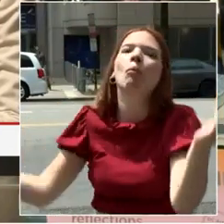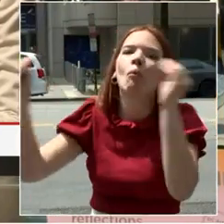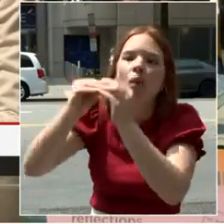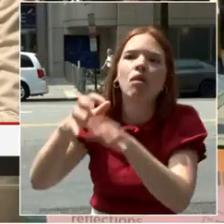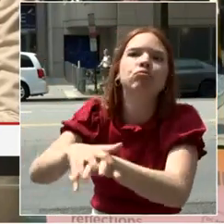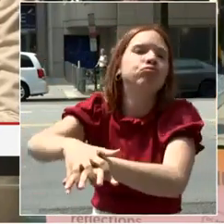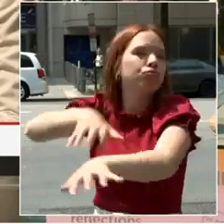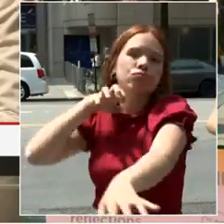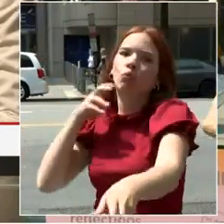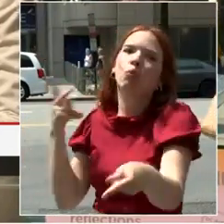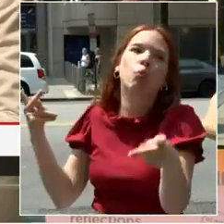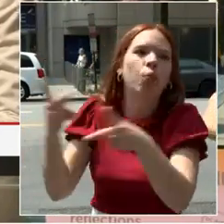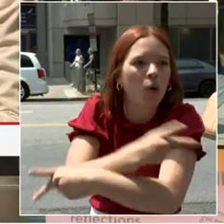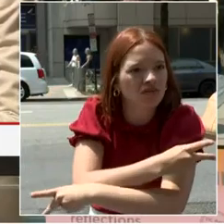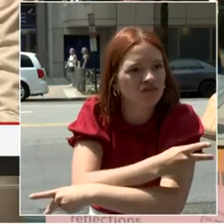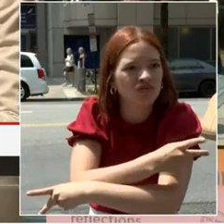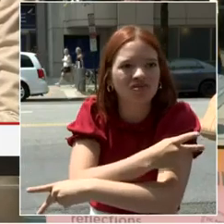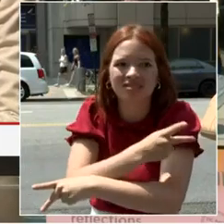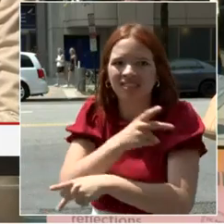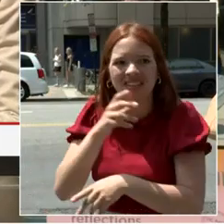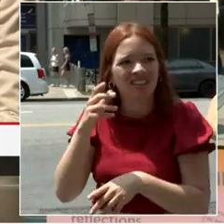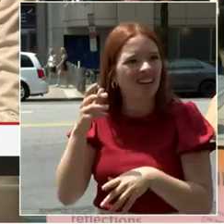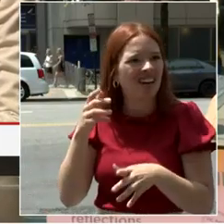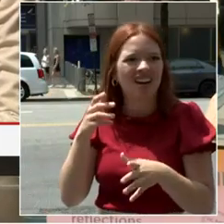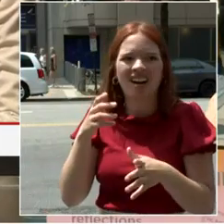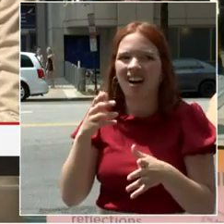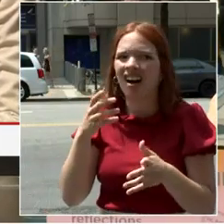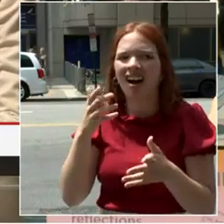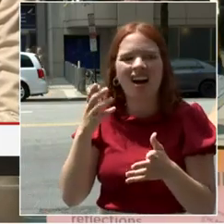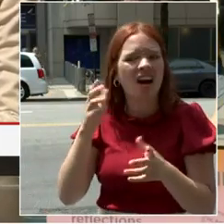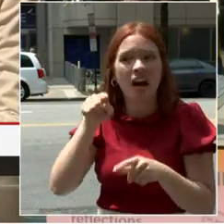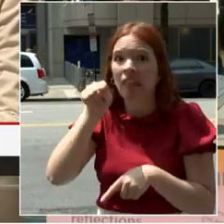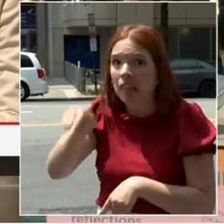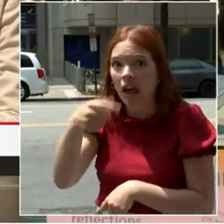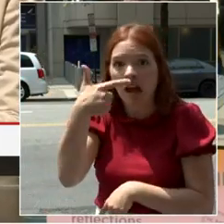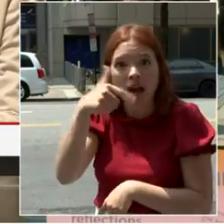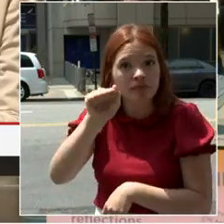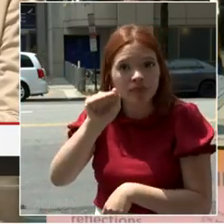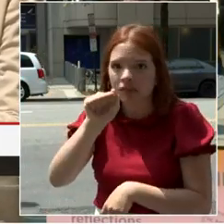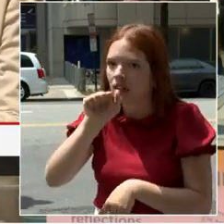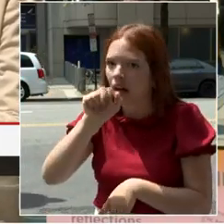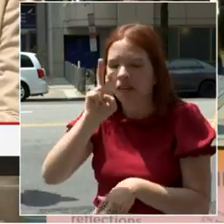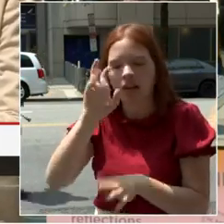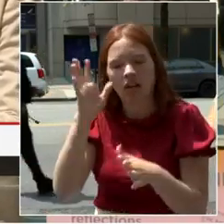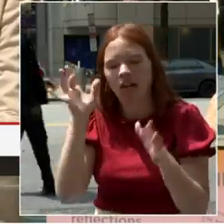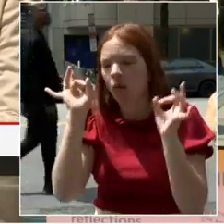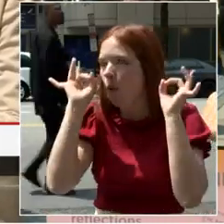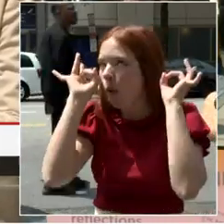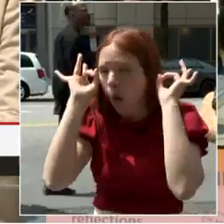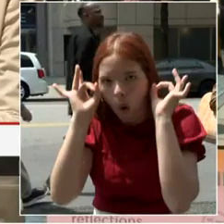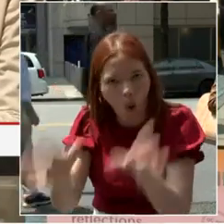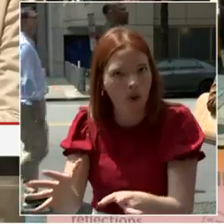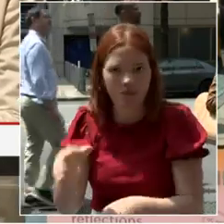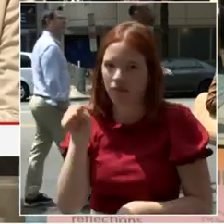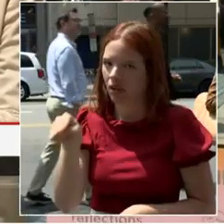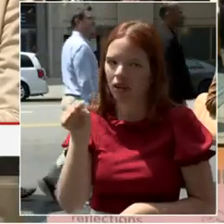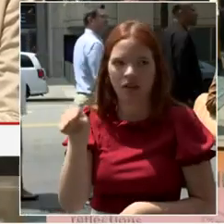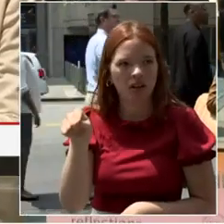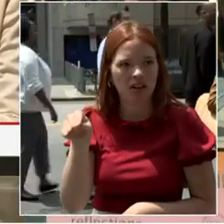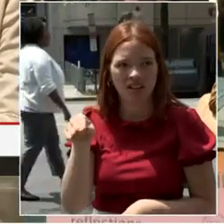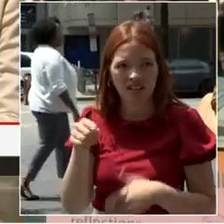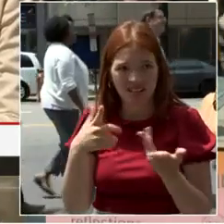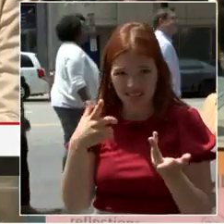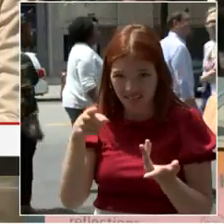crazy already. And I just want to know if you guys have, you know, have